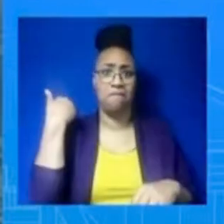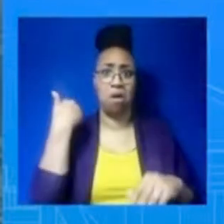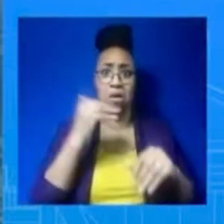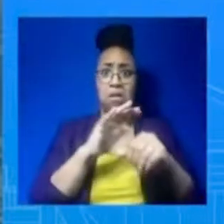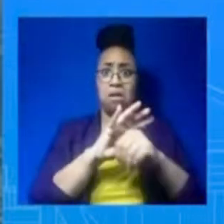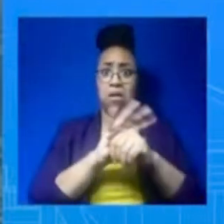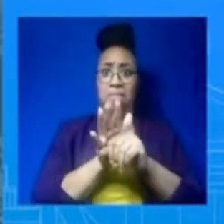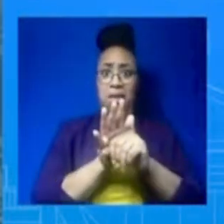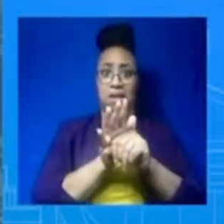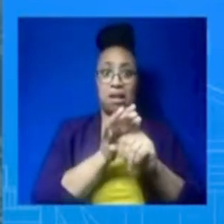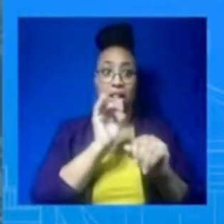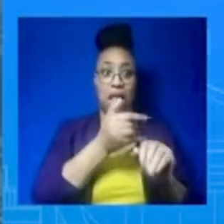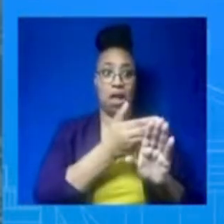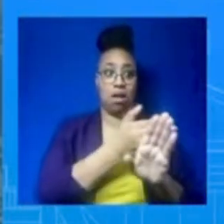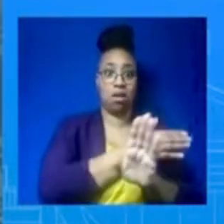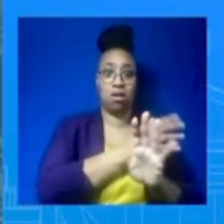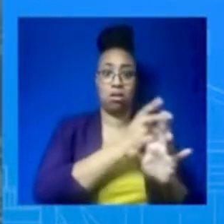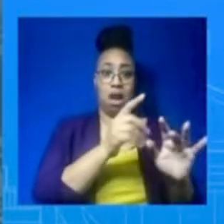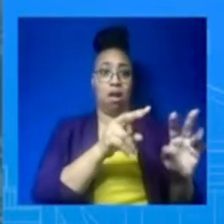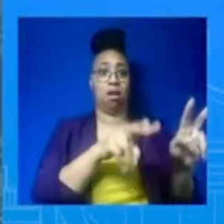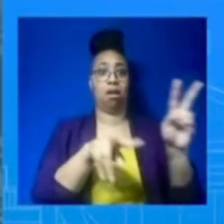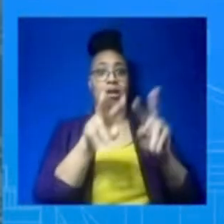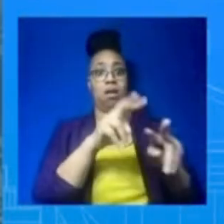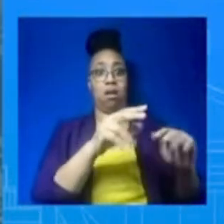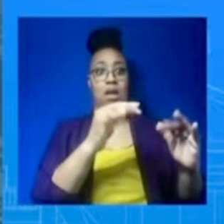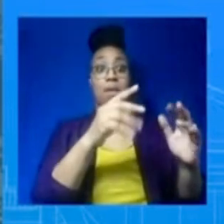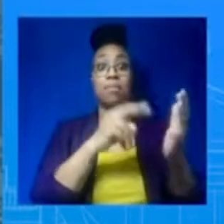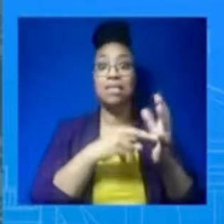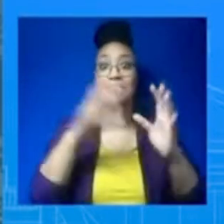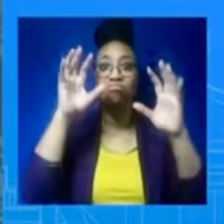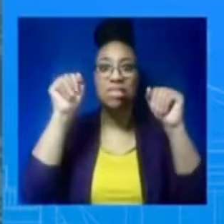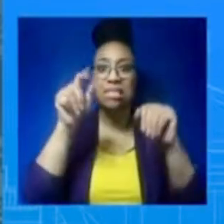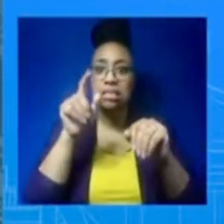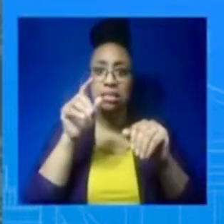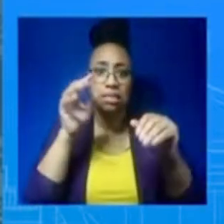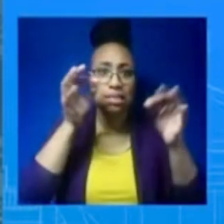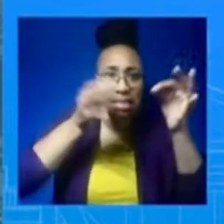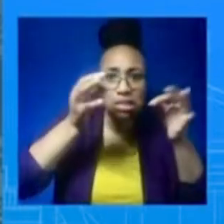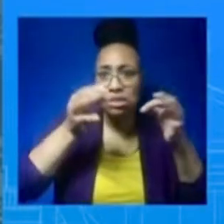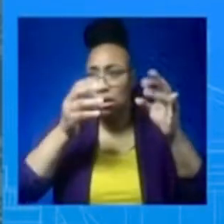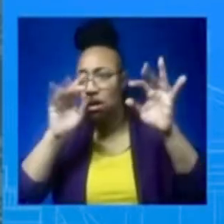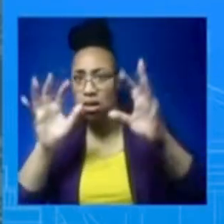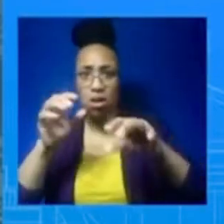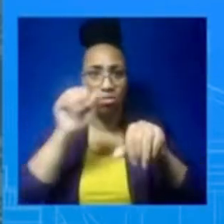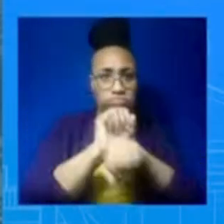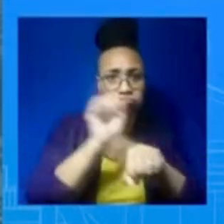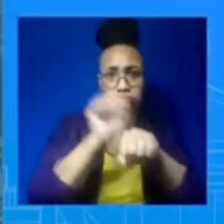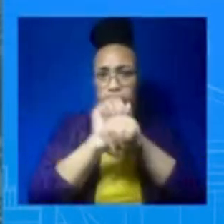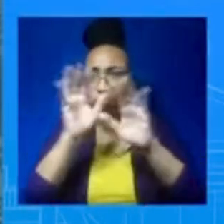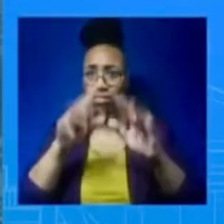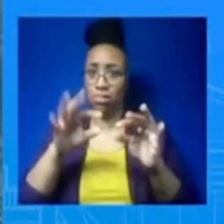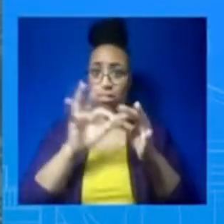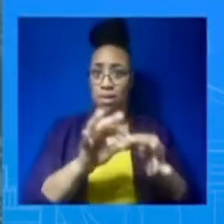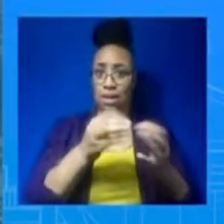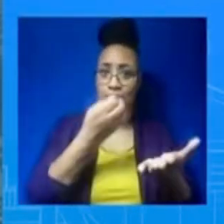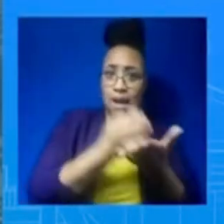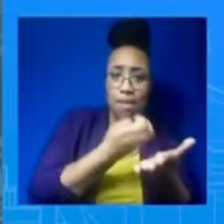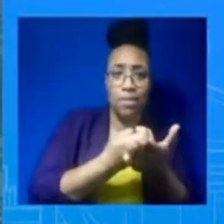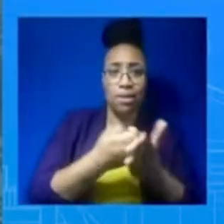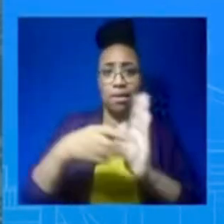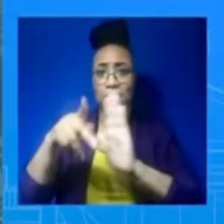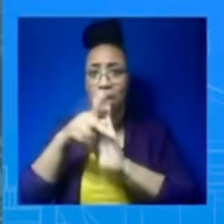done on the economy, because of his economic policy, because he makes sure that no one is left behind, because he came in at a time